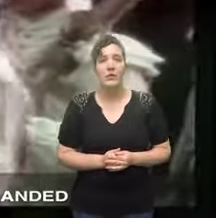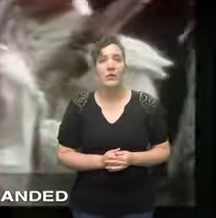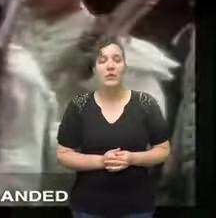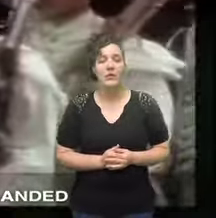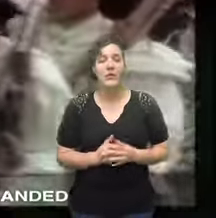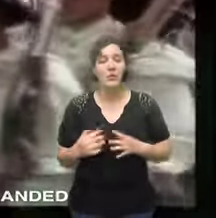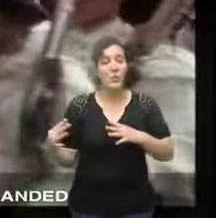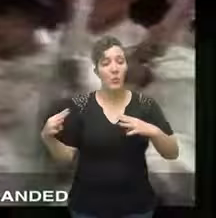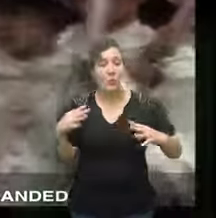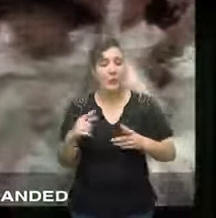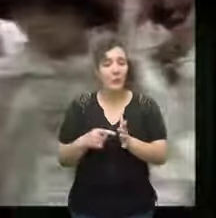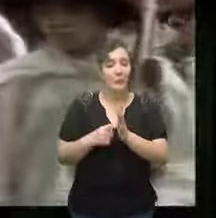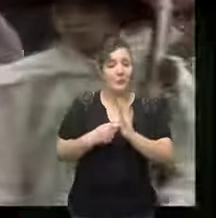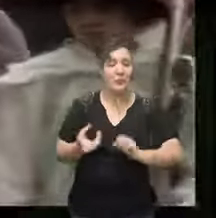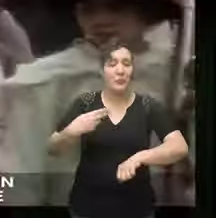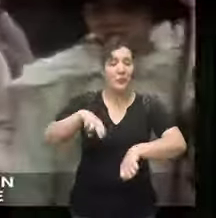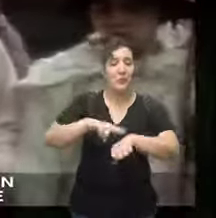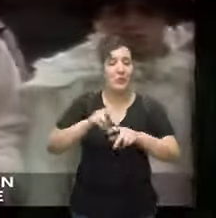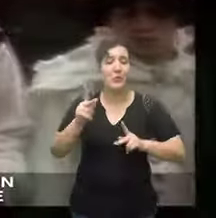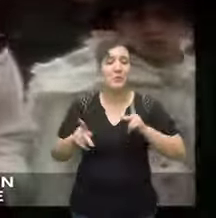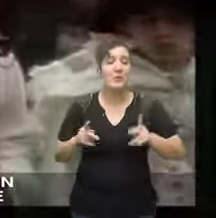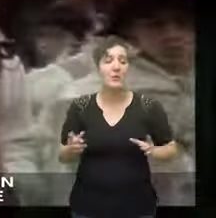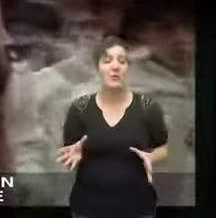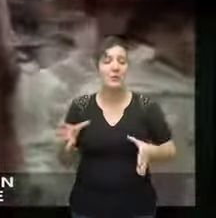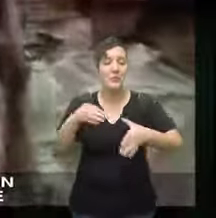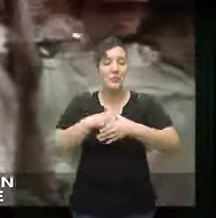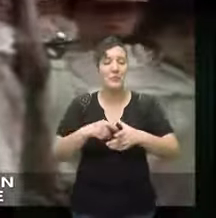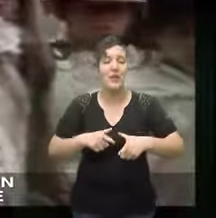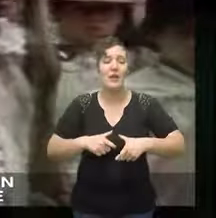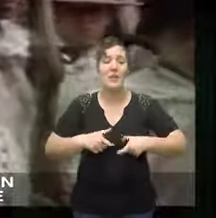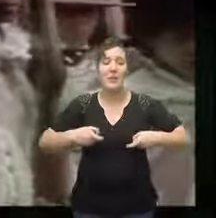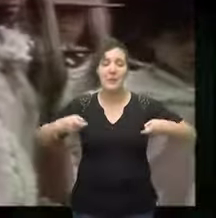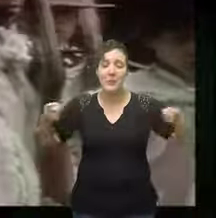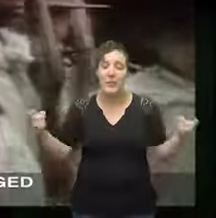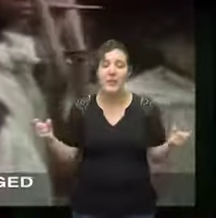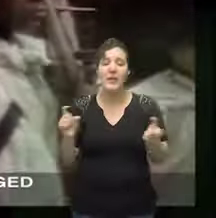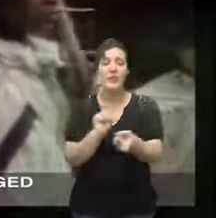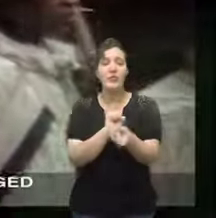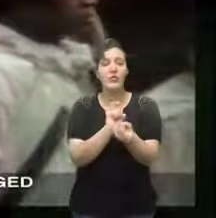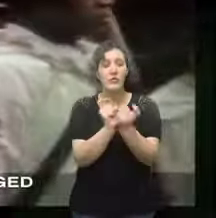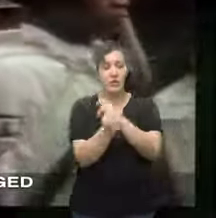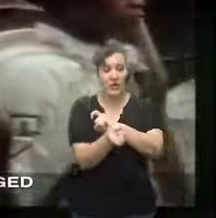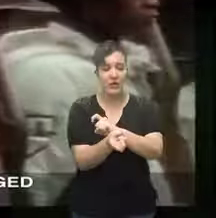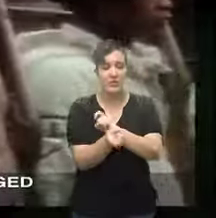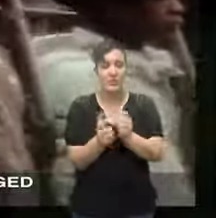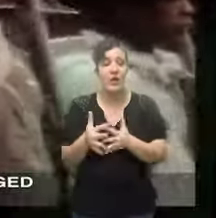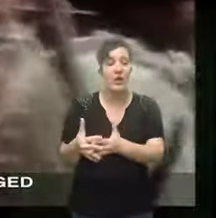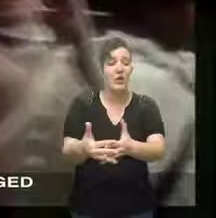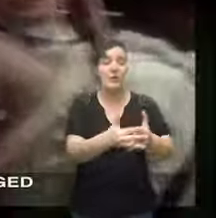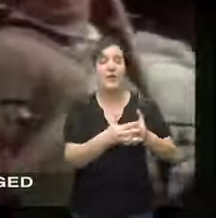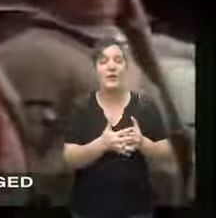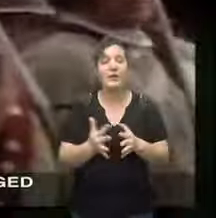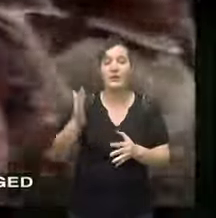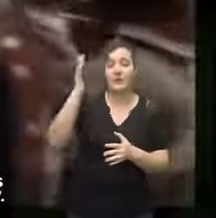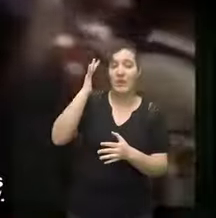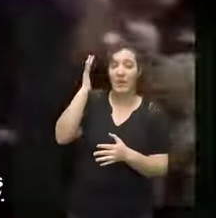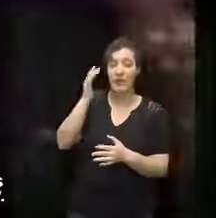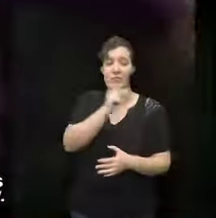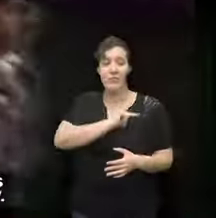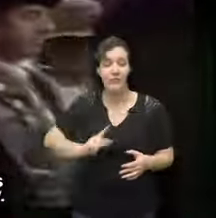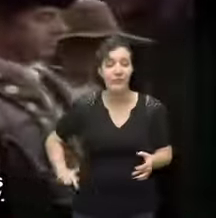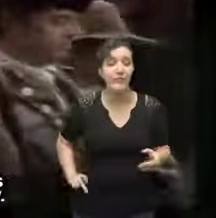fighting a war which demanded the full participation of ordinary people has profoundly changed Americans